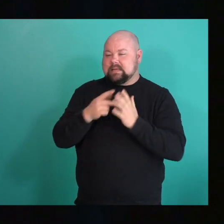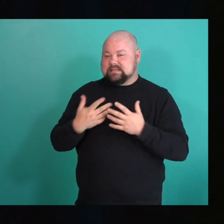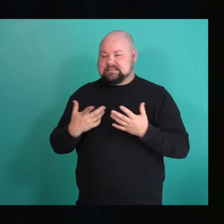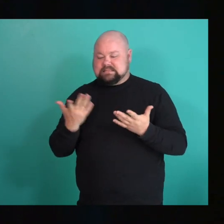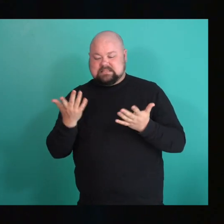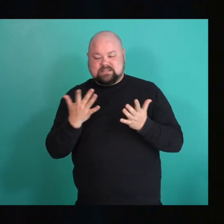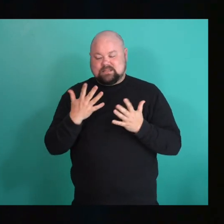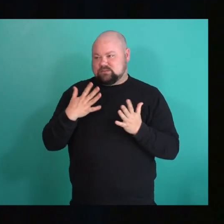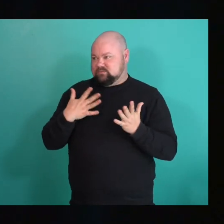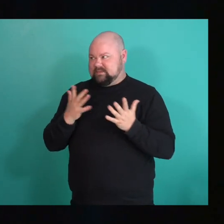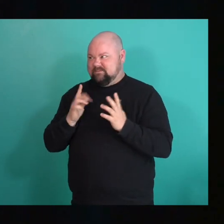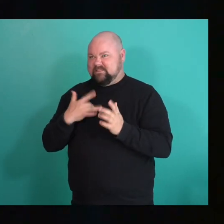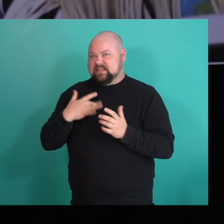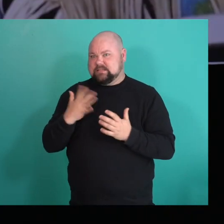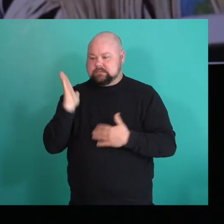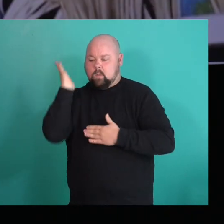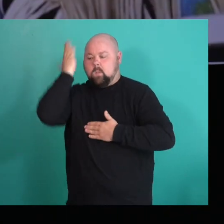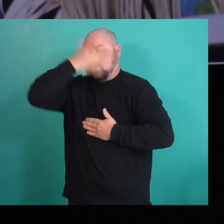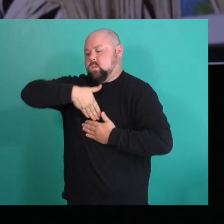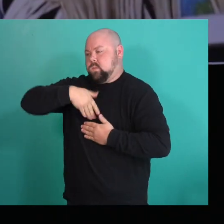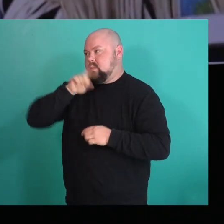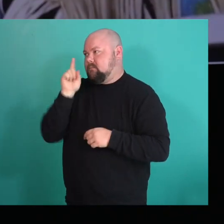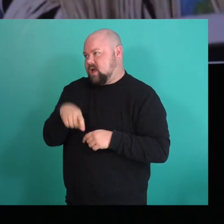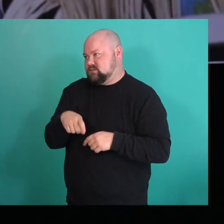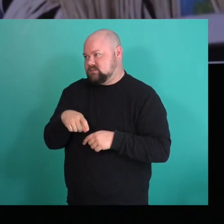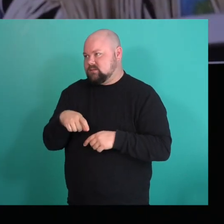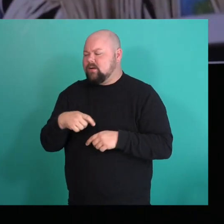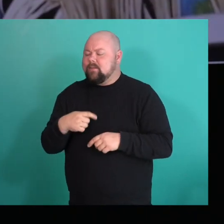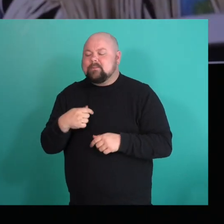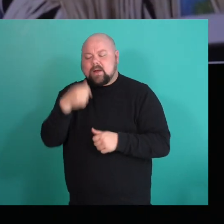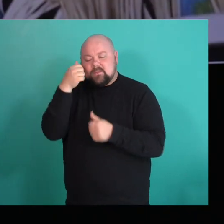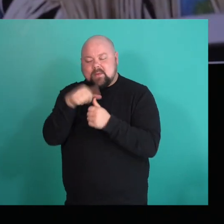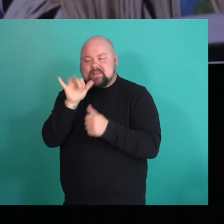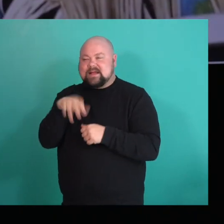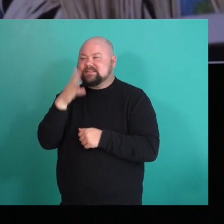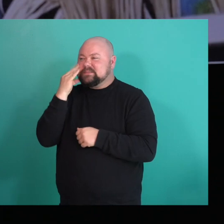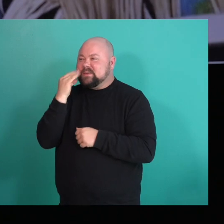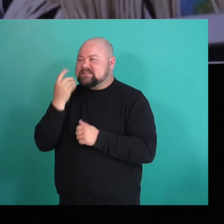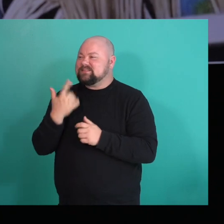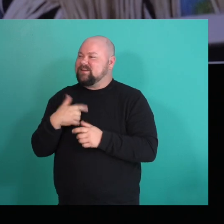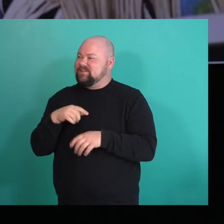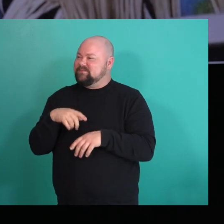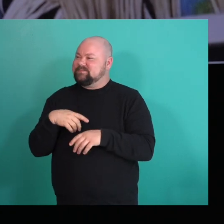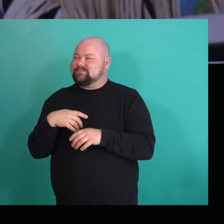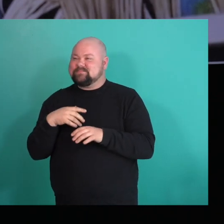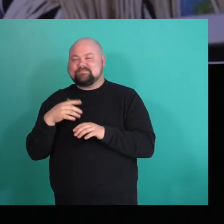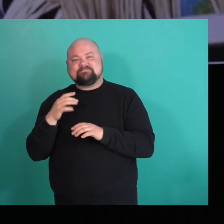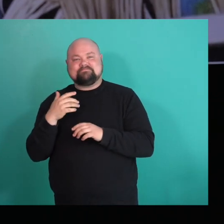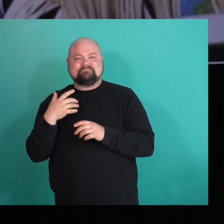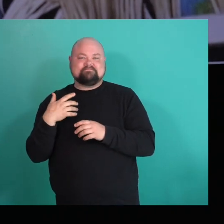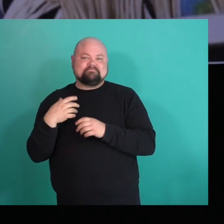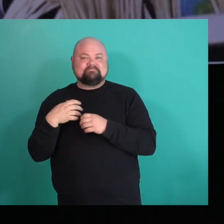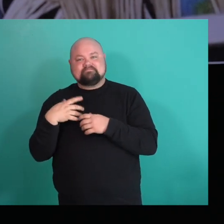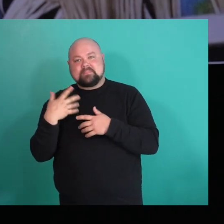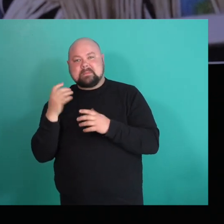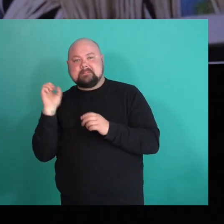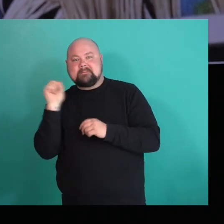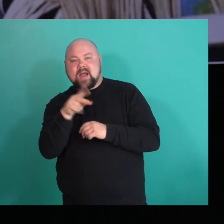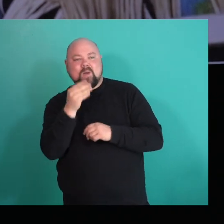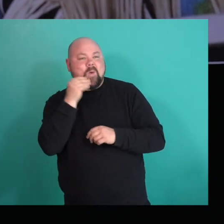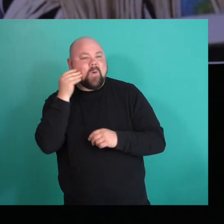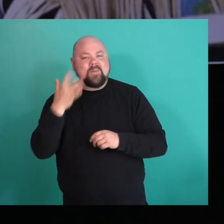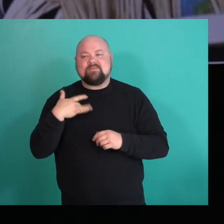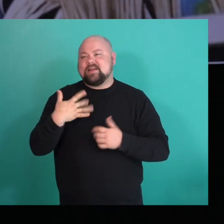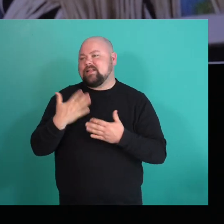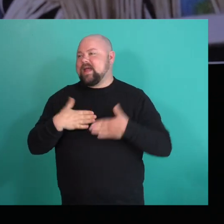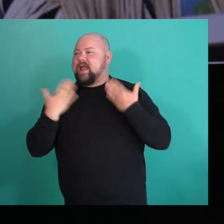But that joy of just being, I always remember like, you know, on my way home feeling the happiest. And it was not like I